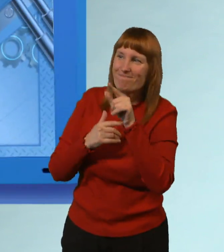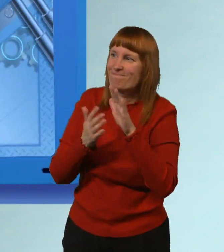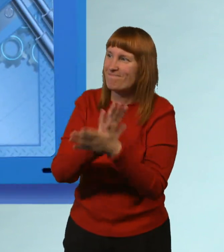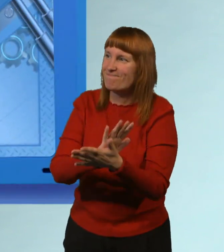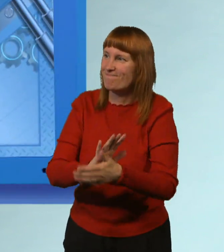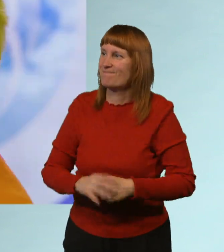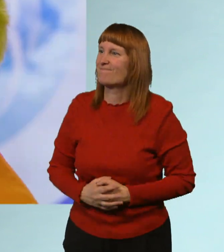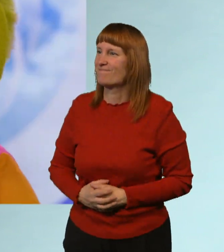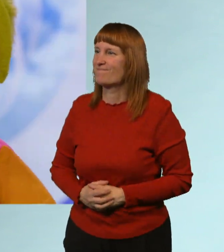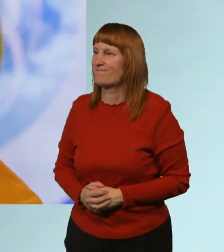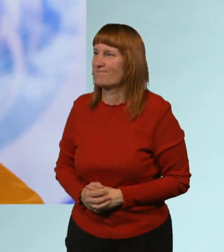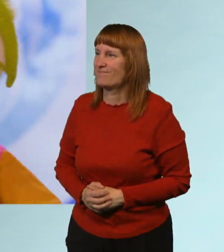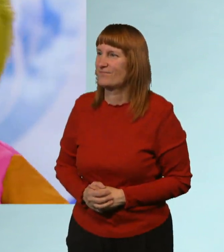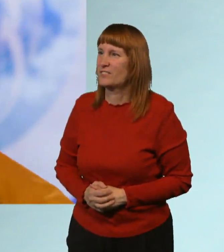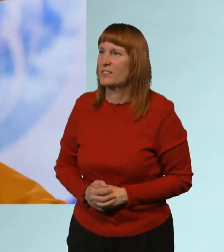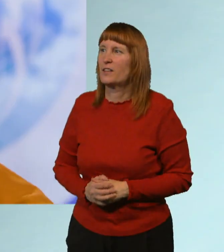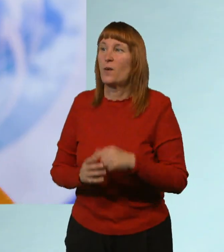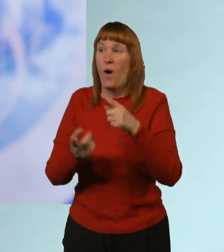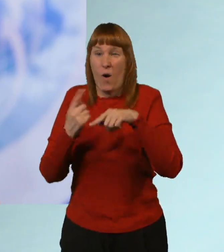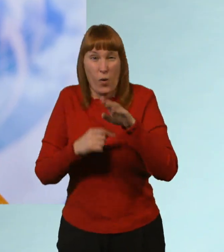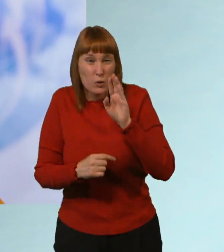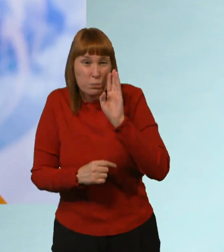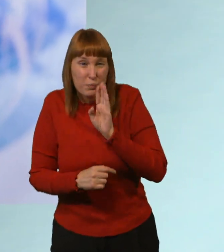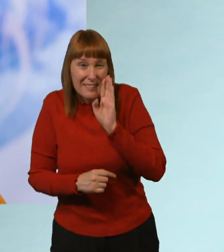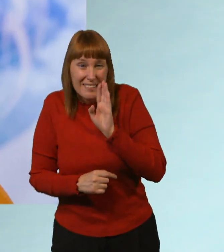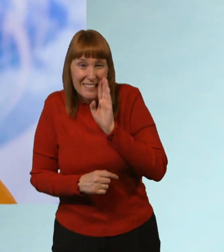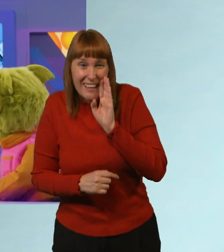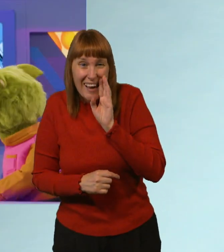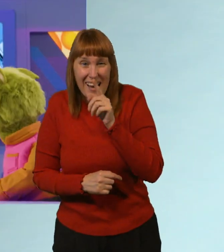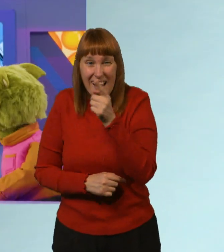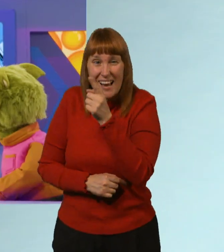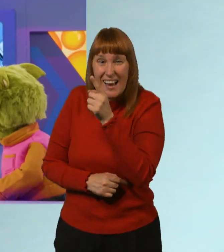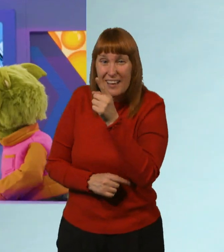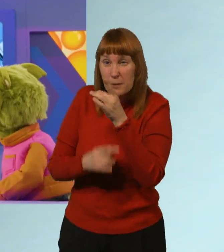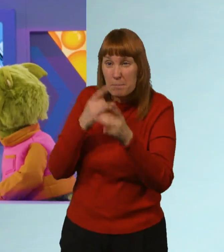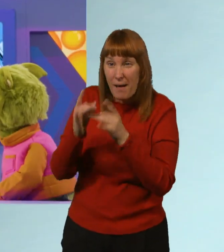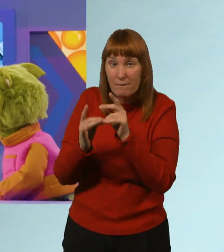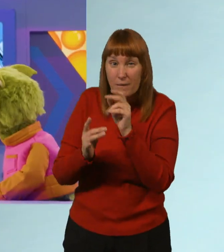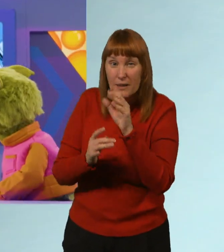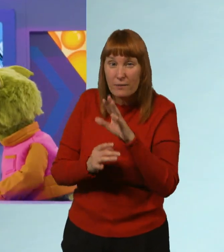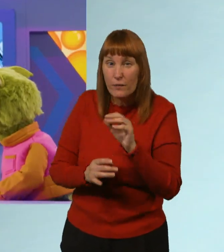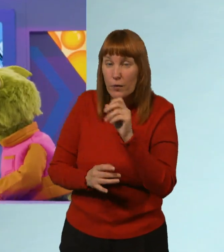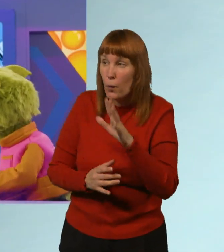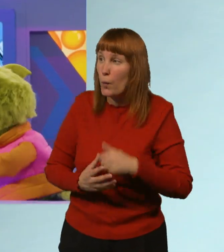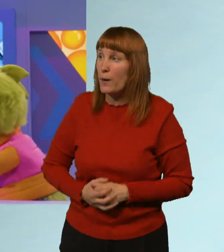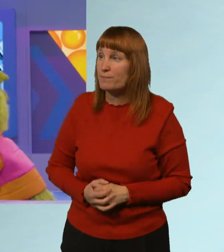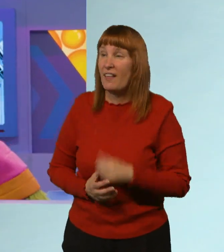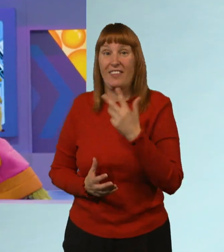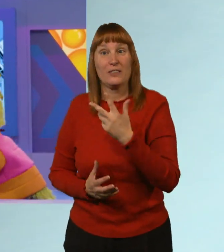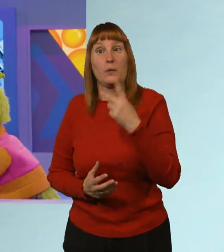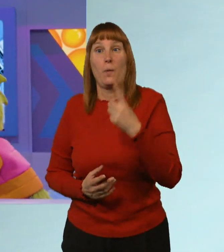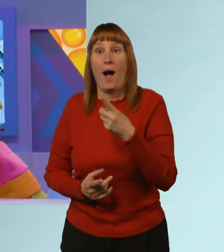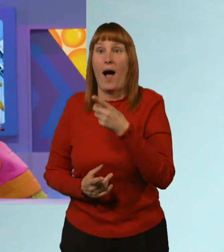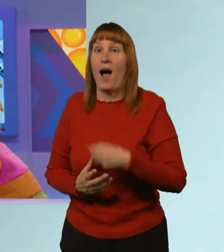So today we're pretending that you and Amy are fossil fuels. All right, three, two, one,